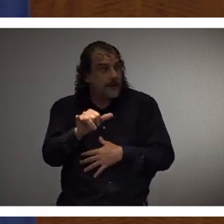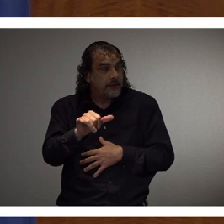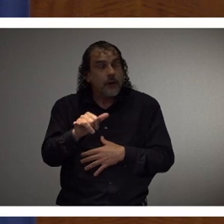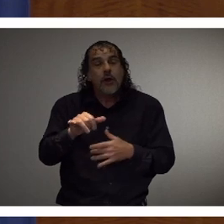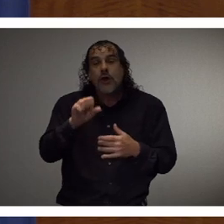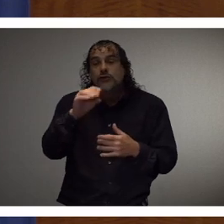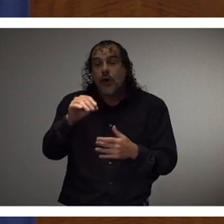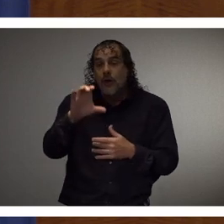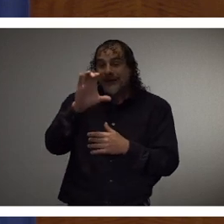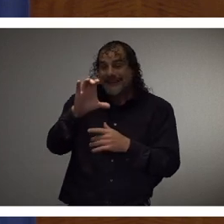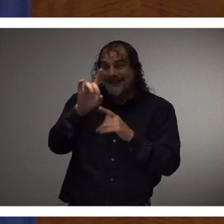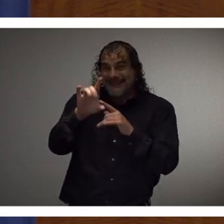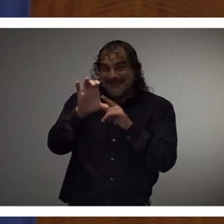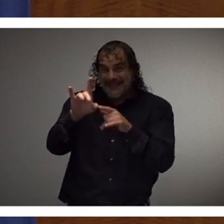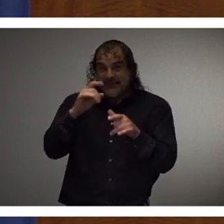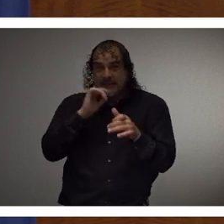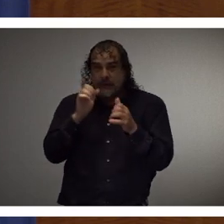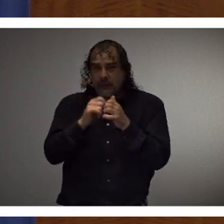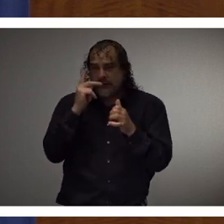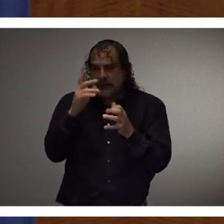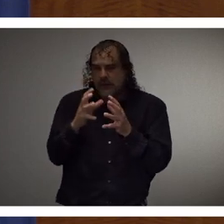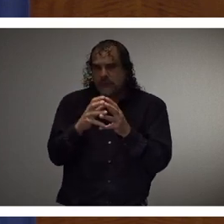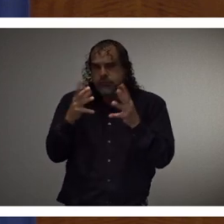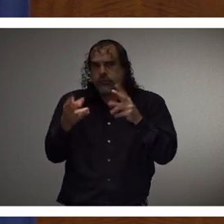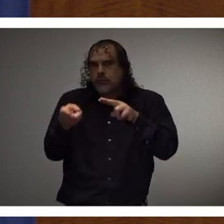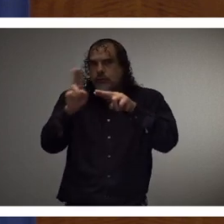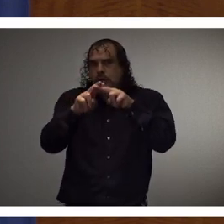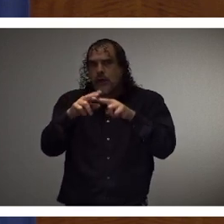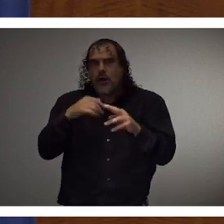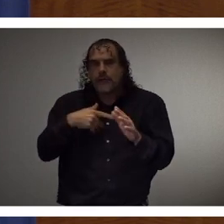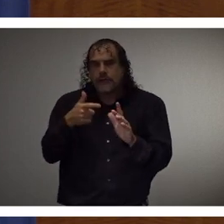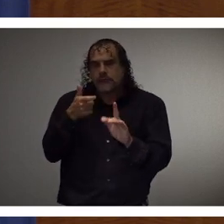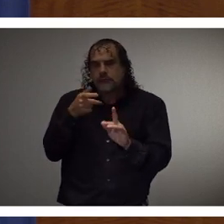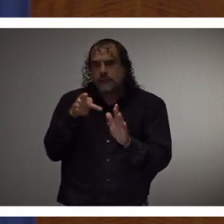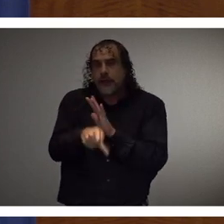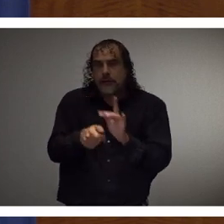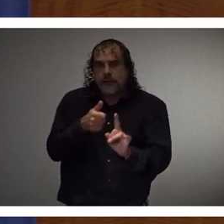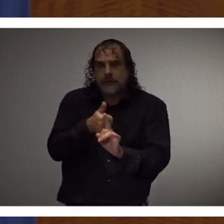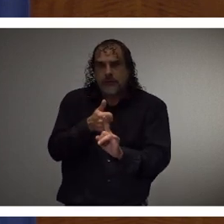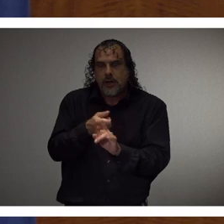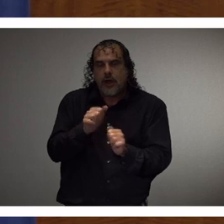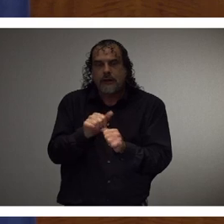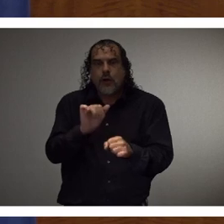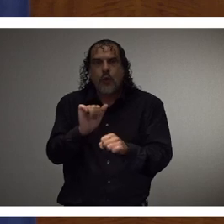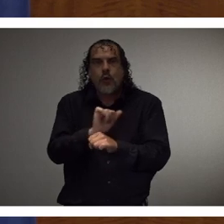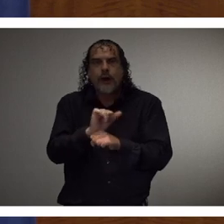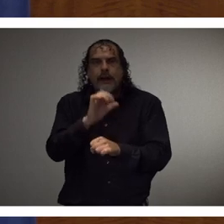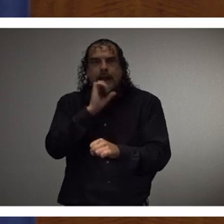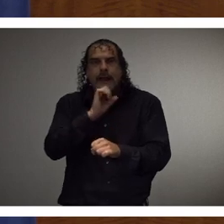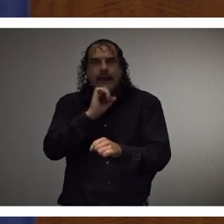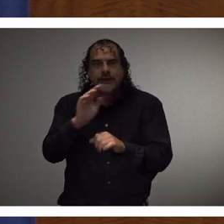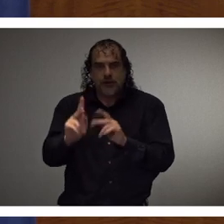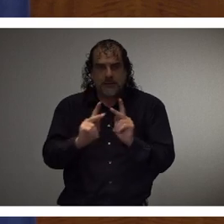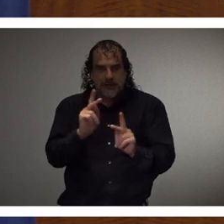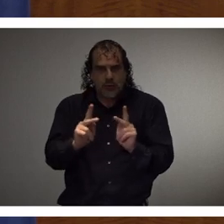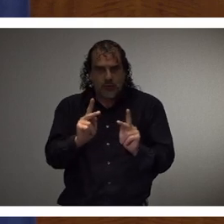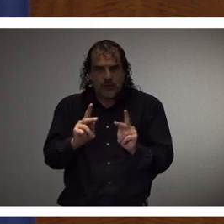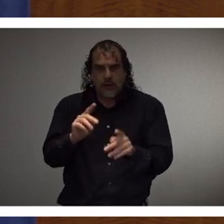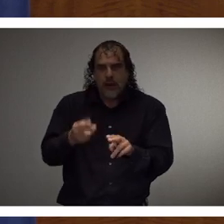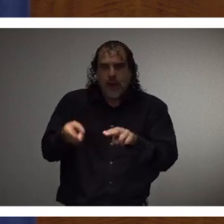CDC says we've seen a surge in suicide by working-age Americans, up 40 percent.